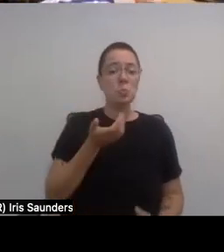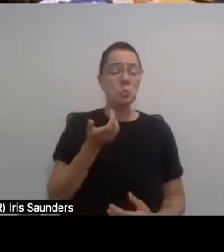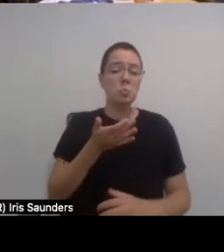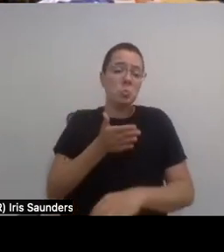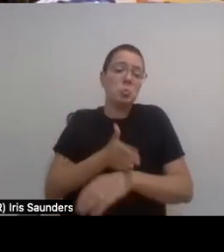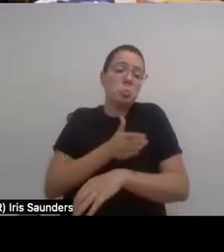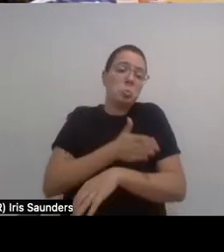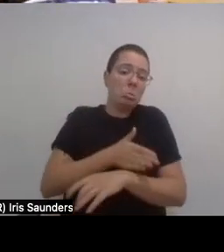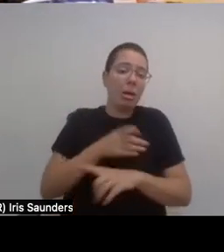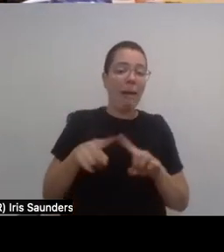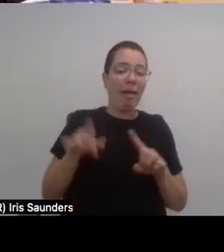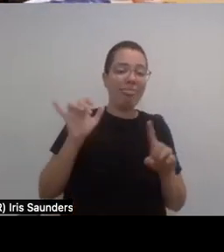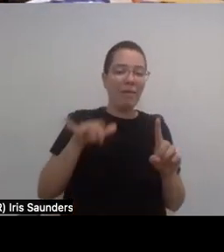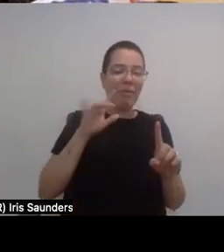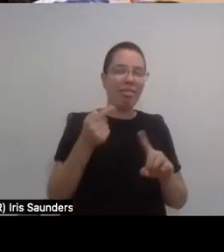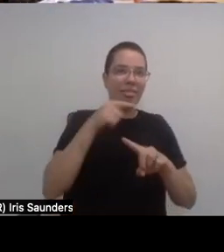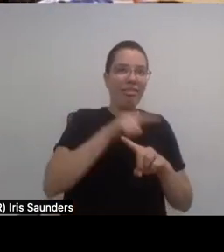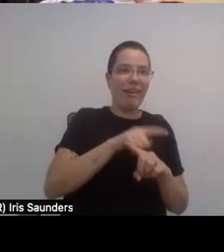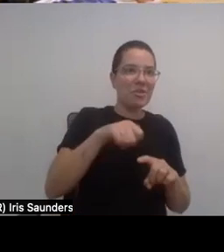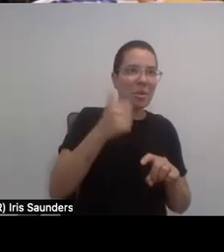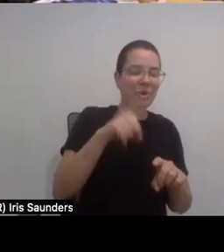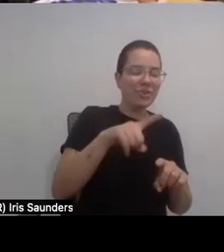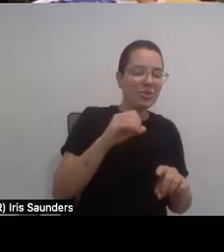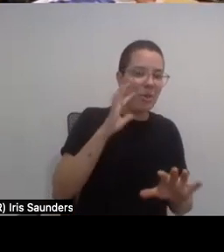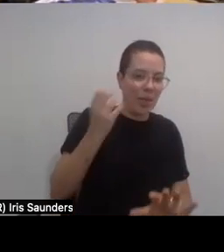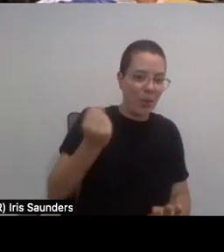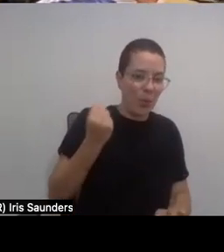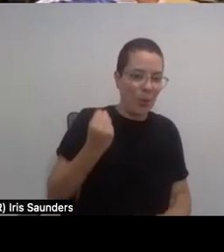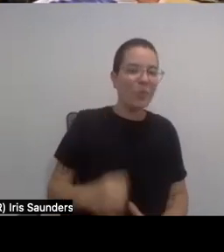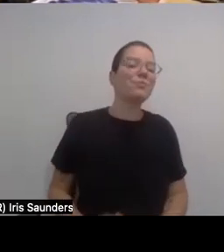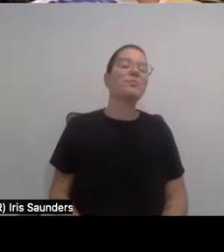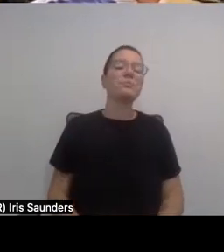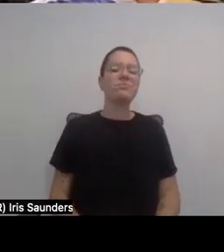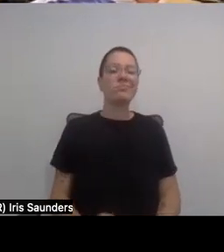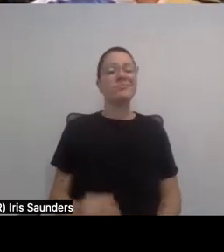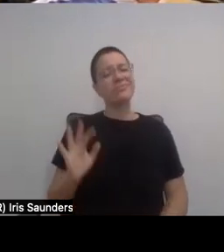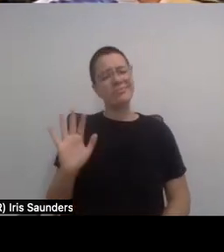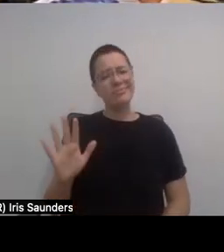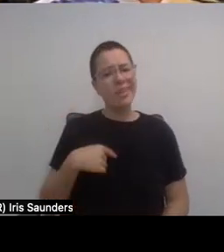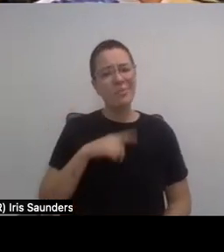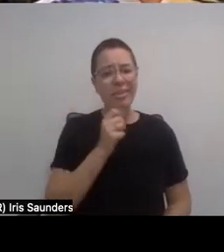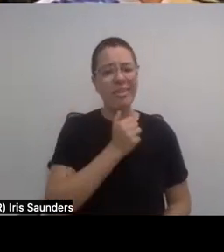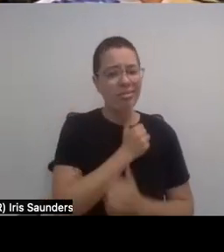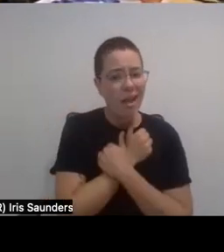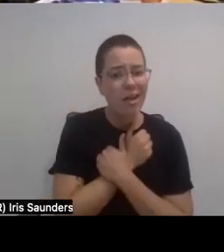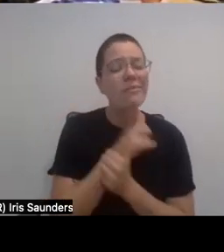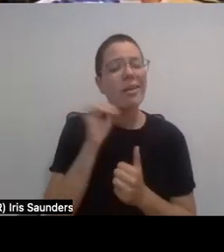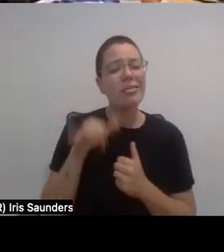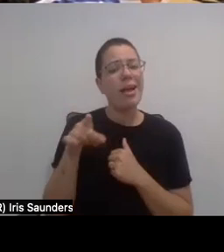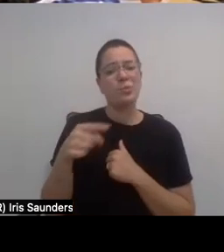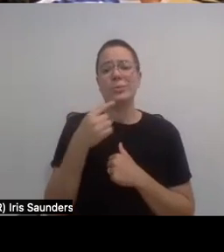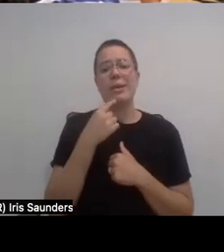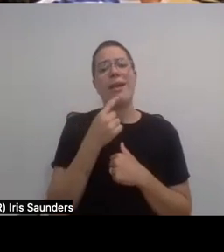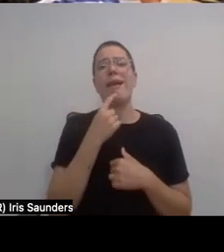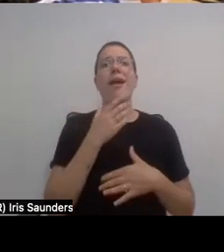gets into another question. I love how you say that entertainment is really like a platform